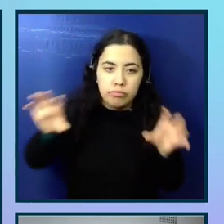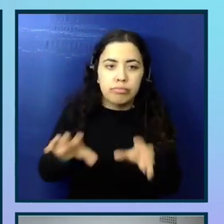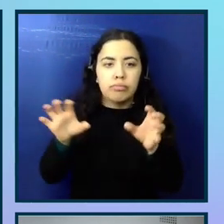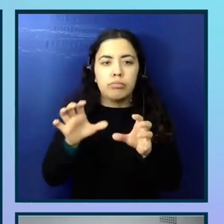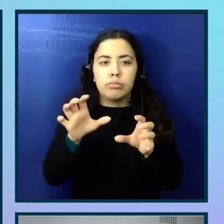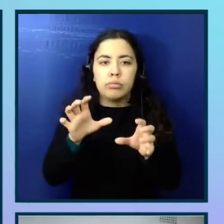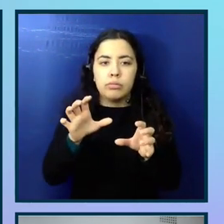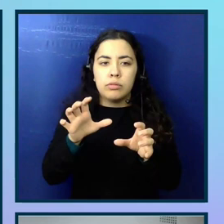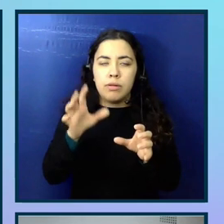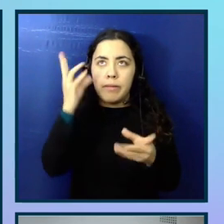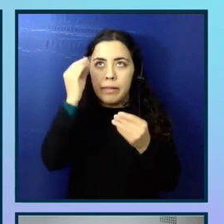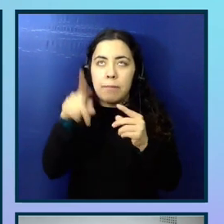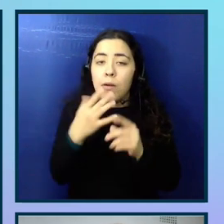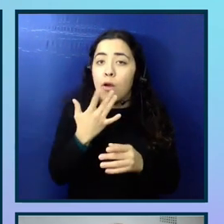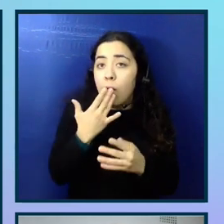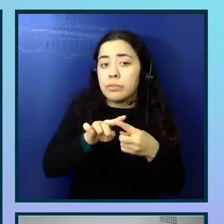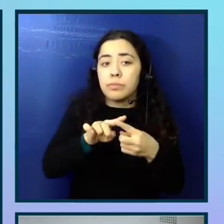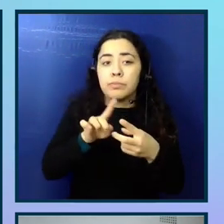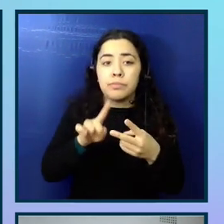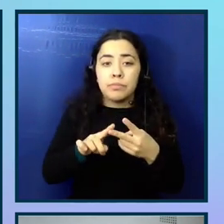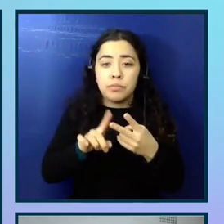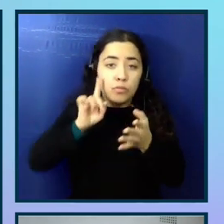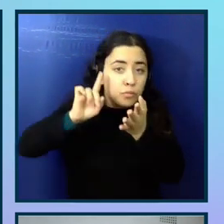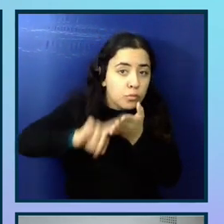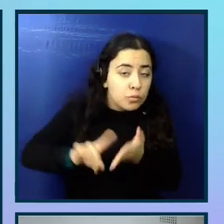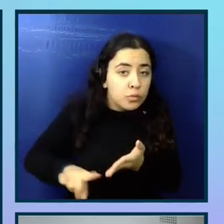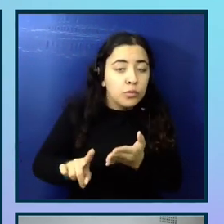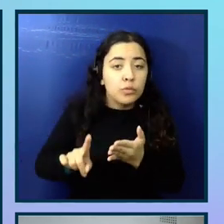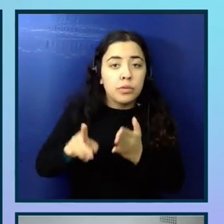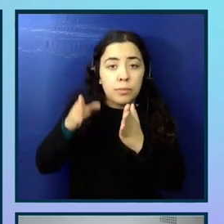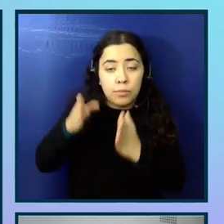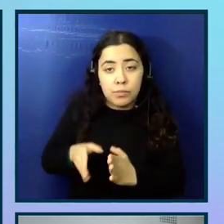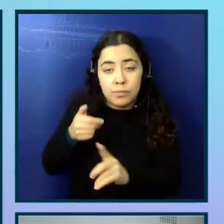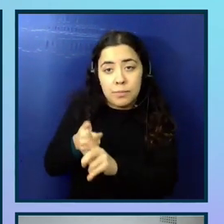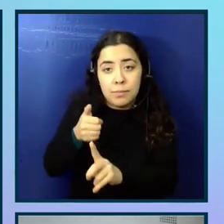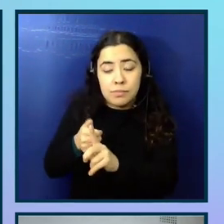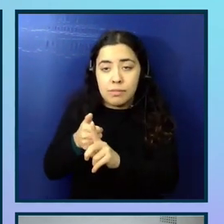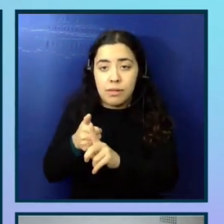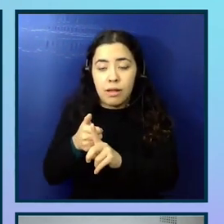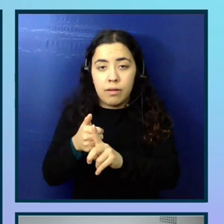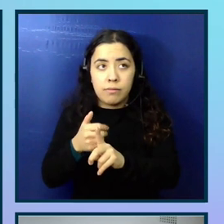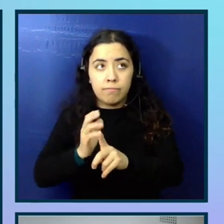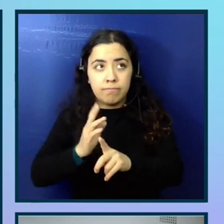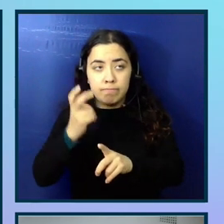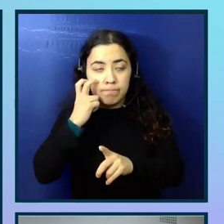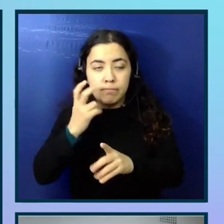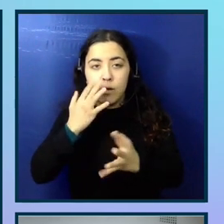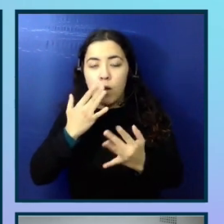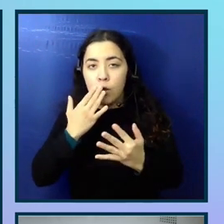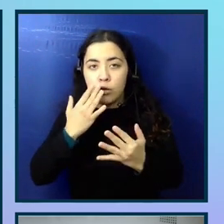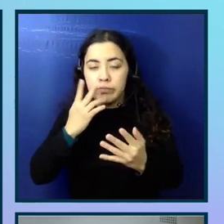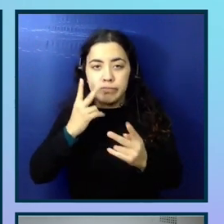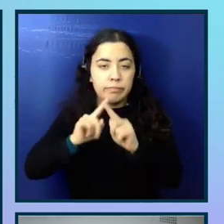can start to think about colour contrast, such with users who are colour blind, for example. And thinking again about language and